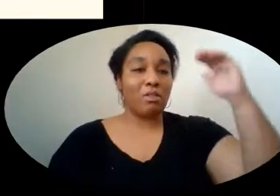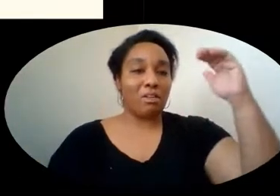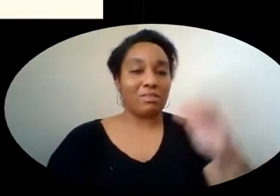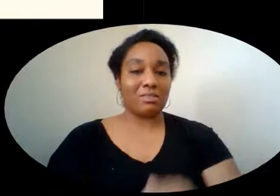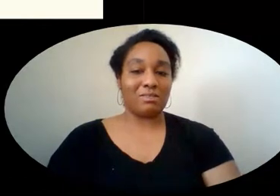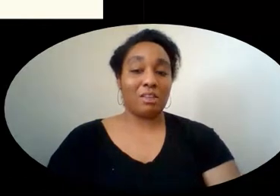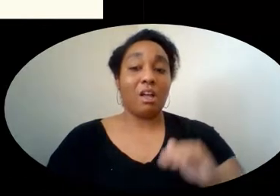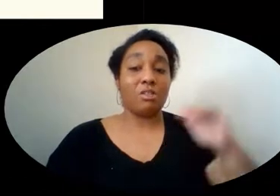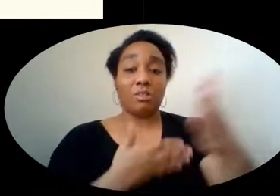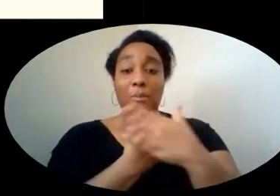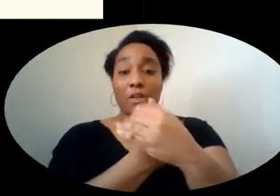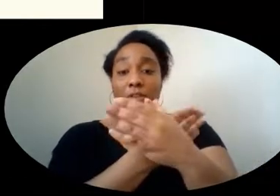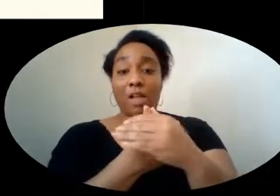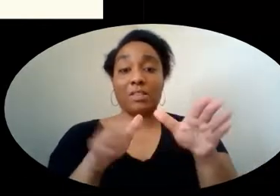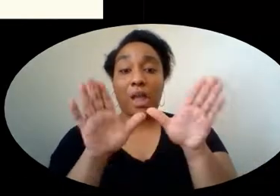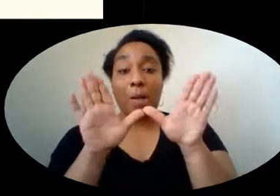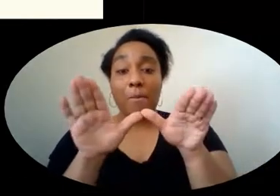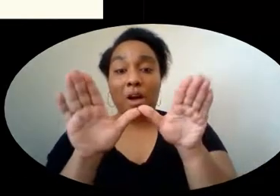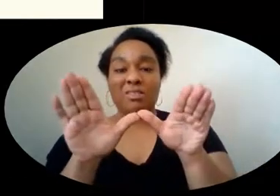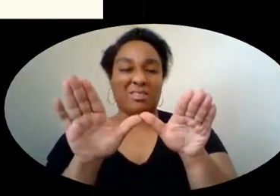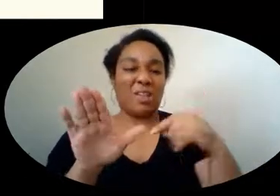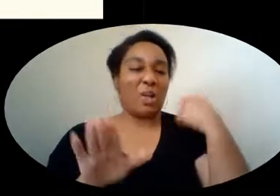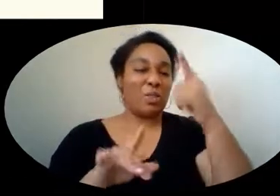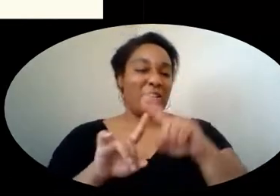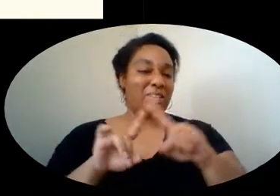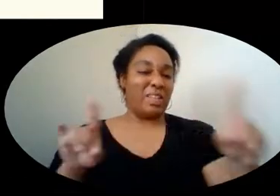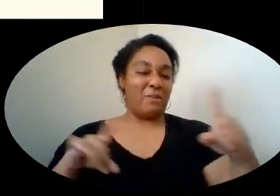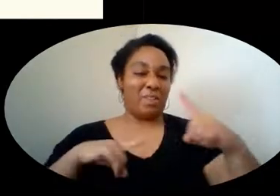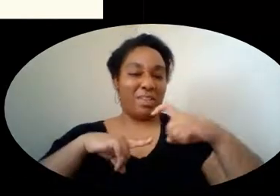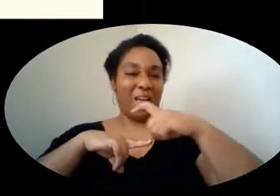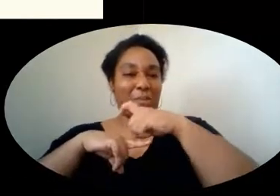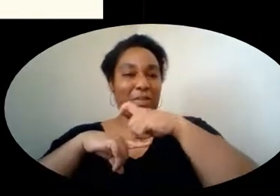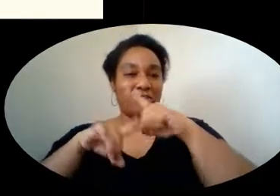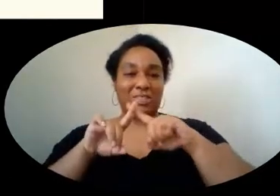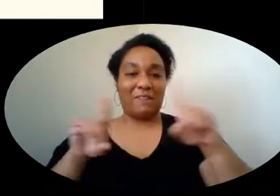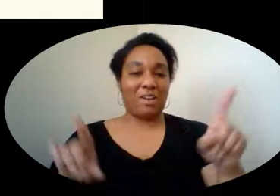Adult butterflies and moths look a lot different from caterpillars.